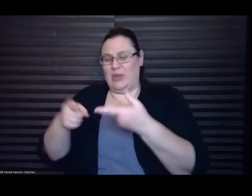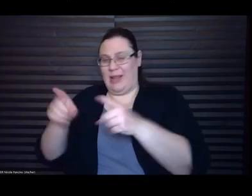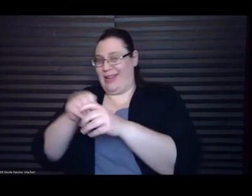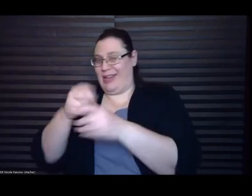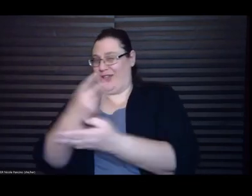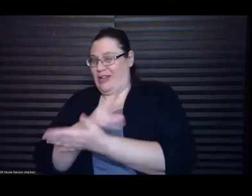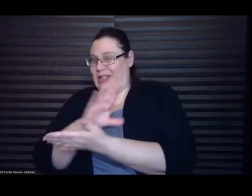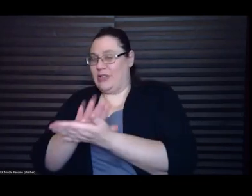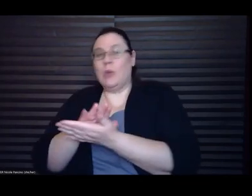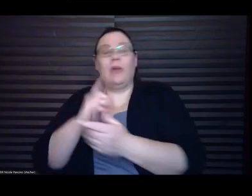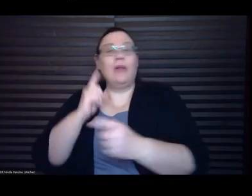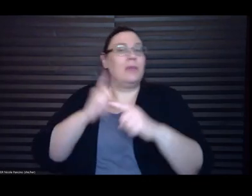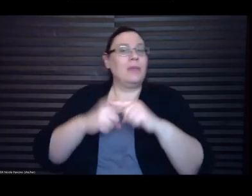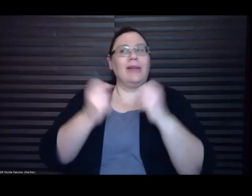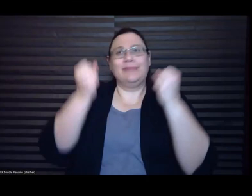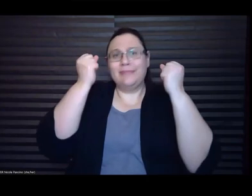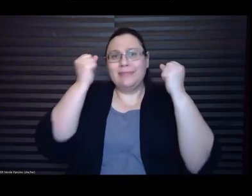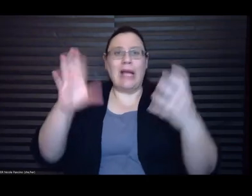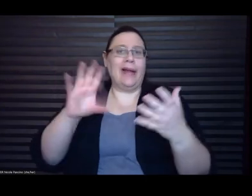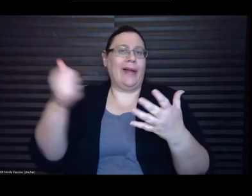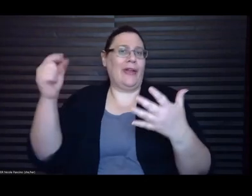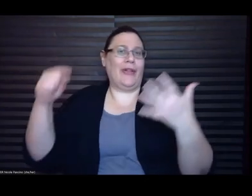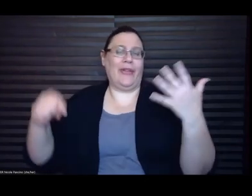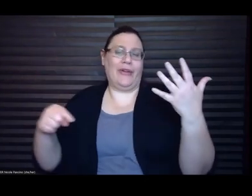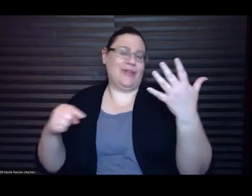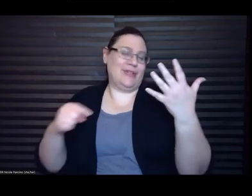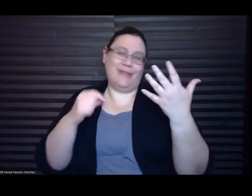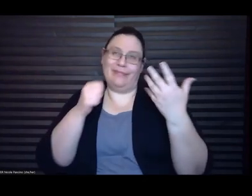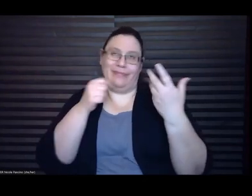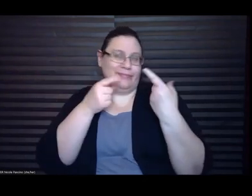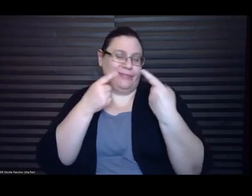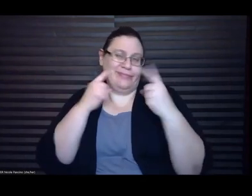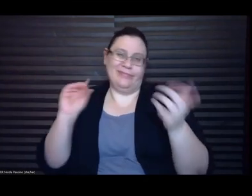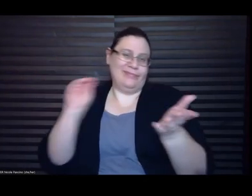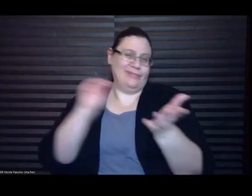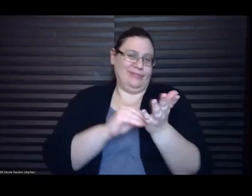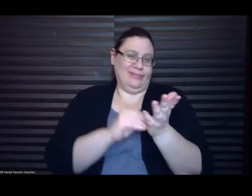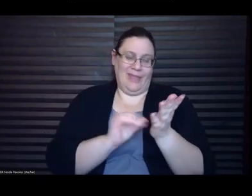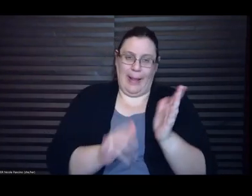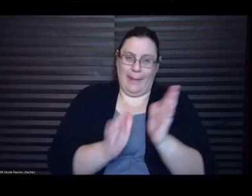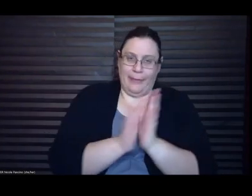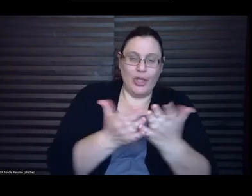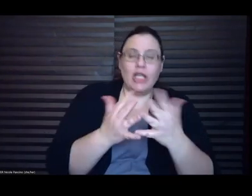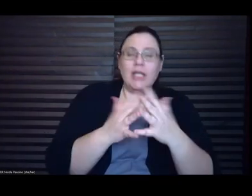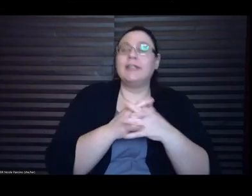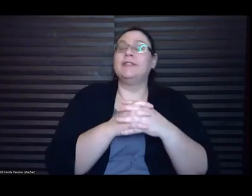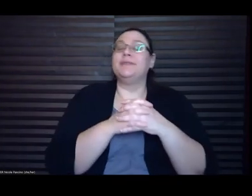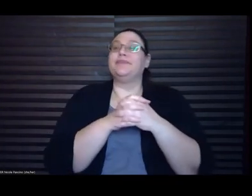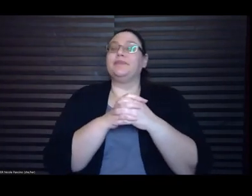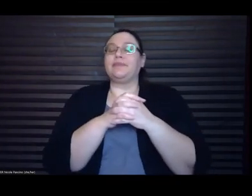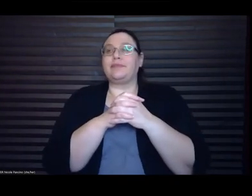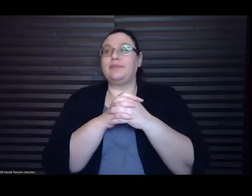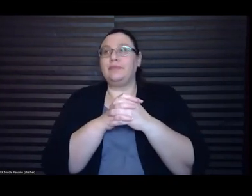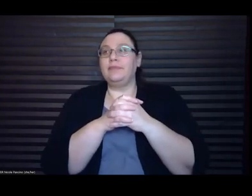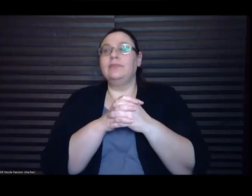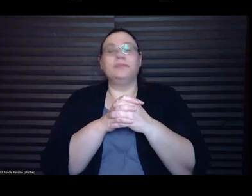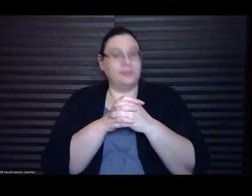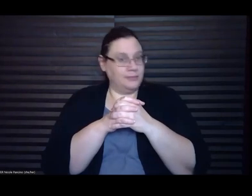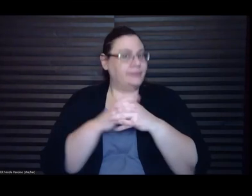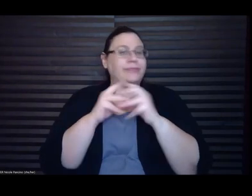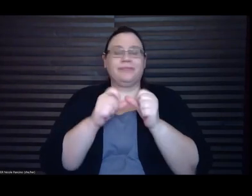into the book. And I continued writing it two years after.